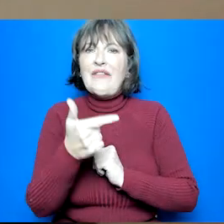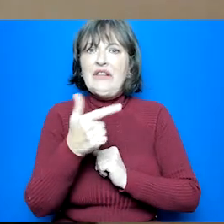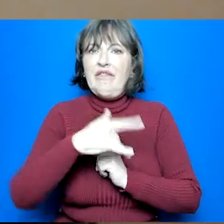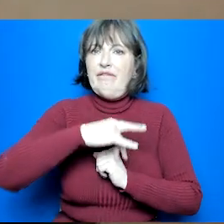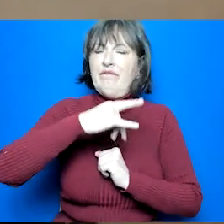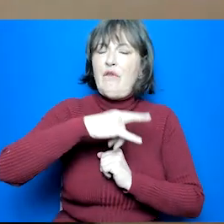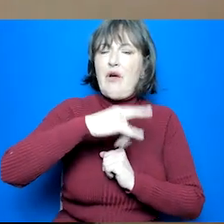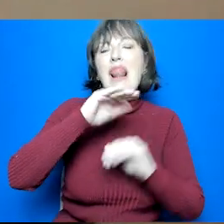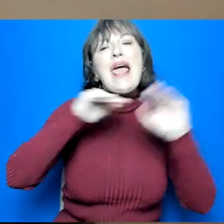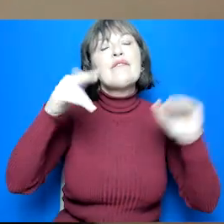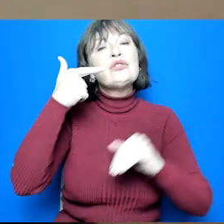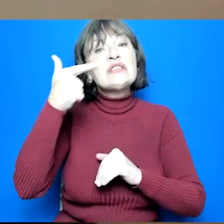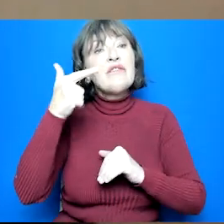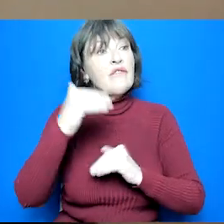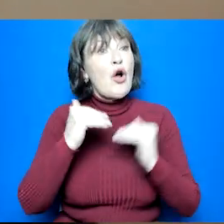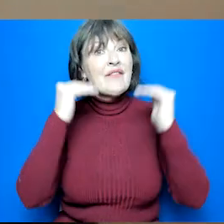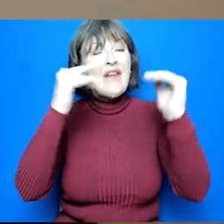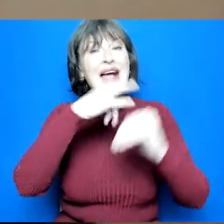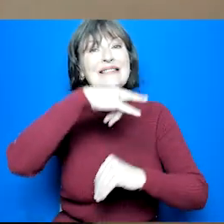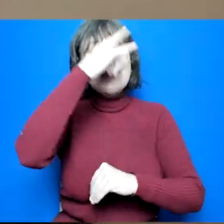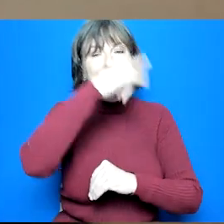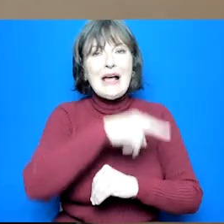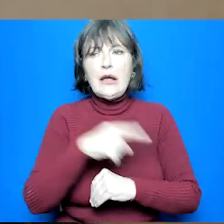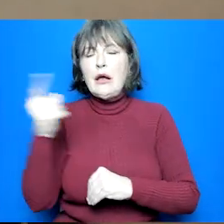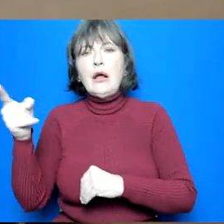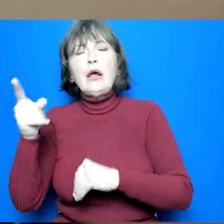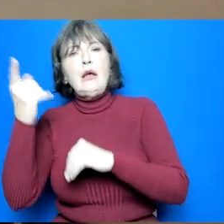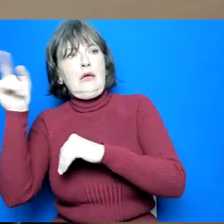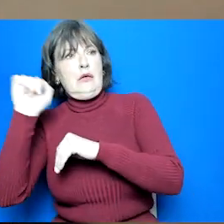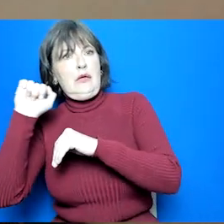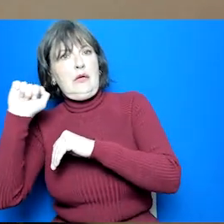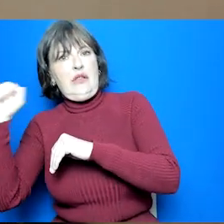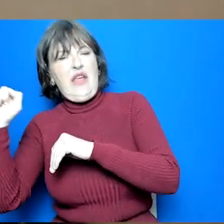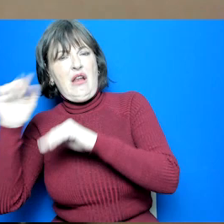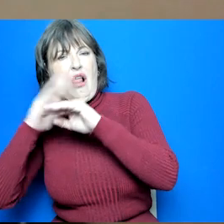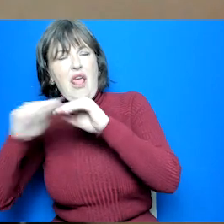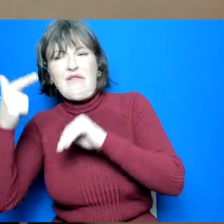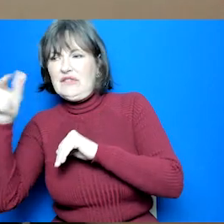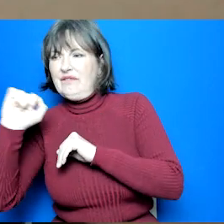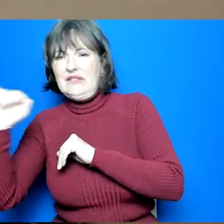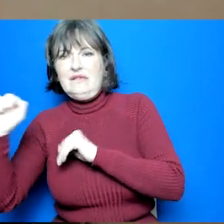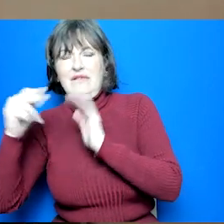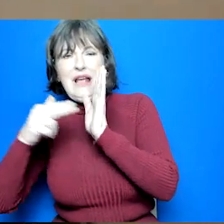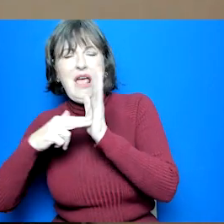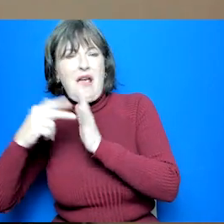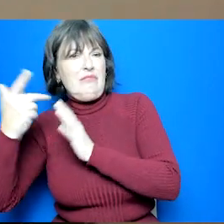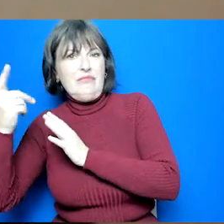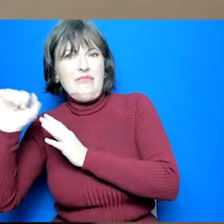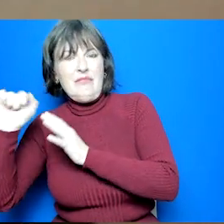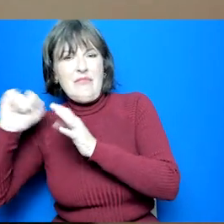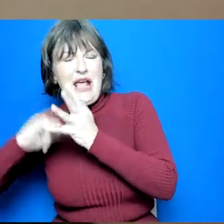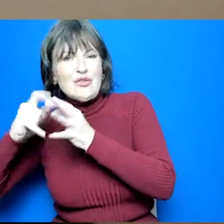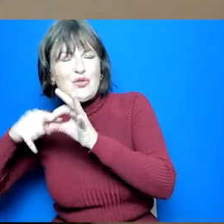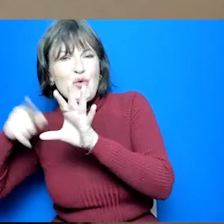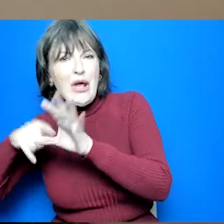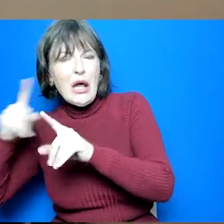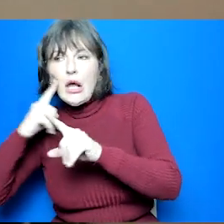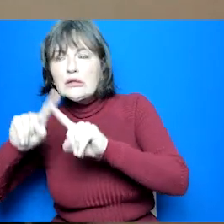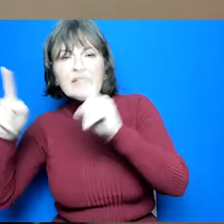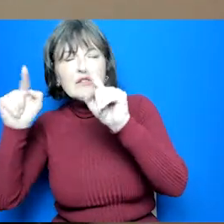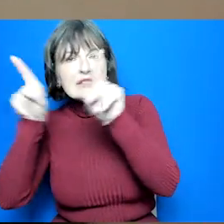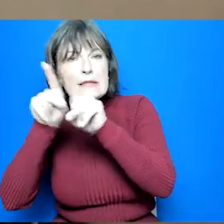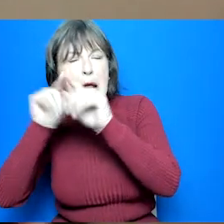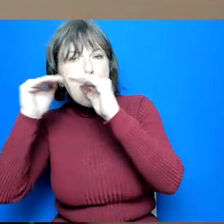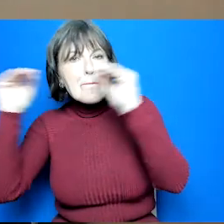seven one of them is offered in school others are offered by colleges so it can really help just show you how these things relate to one another